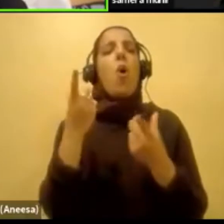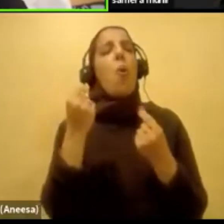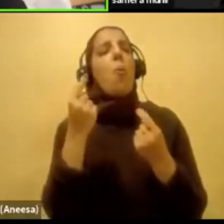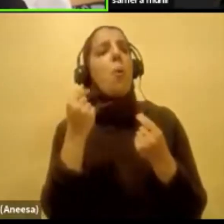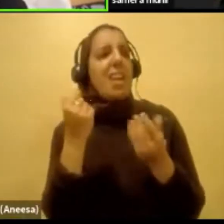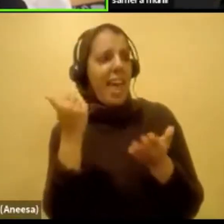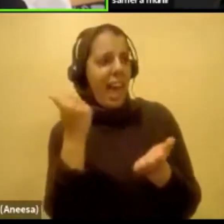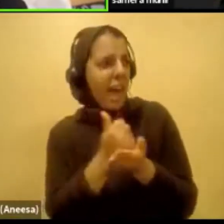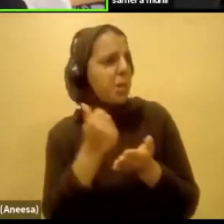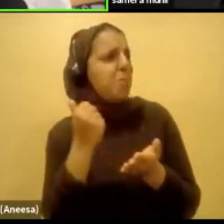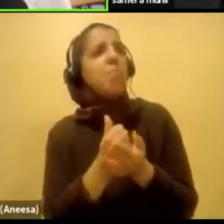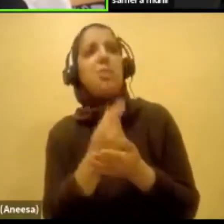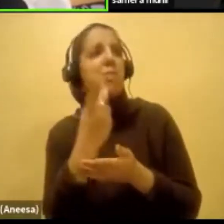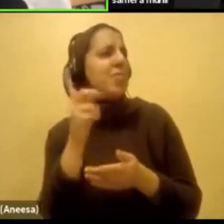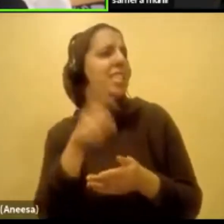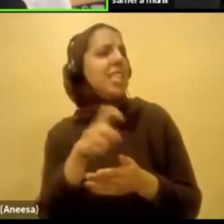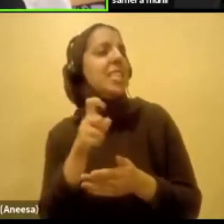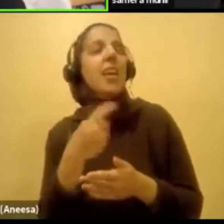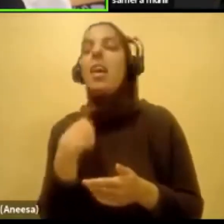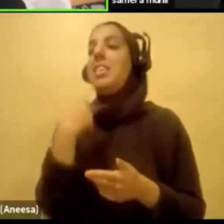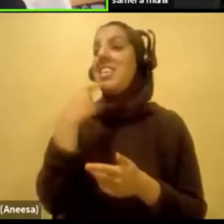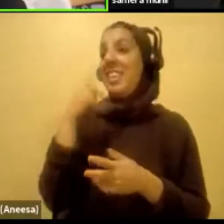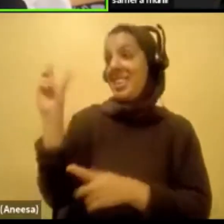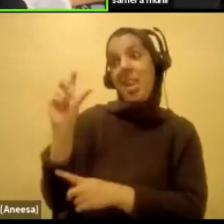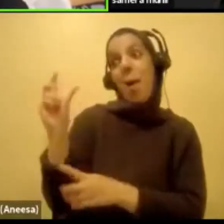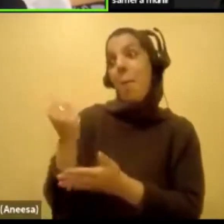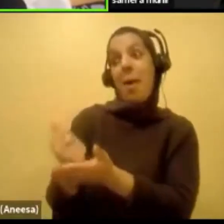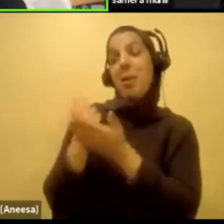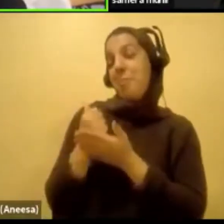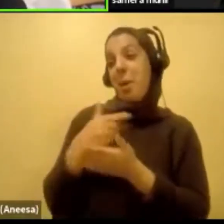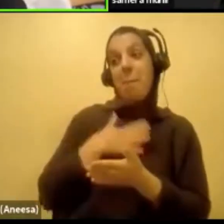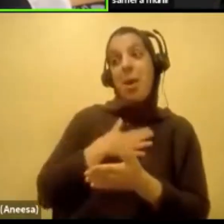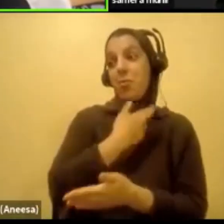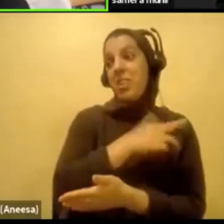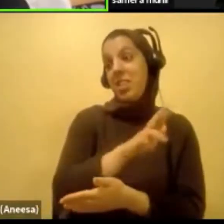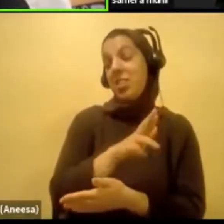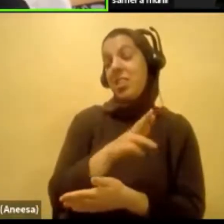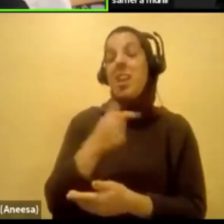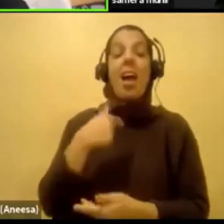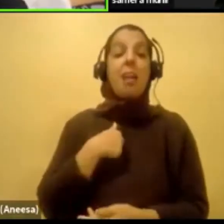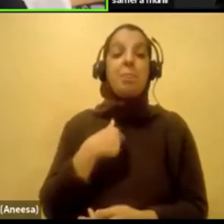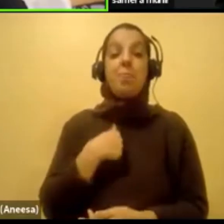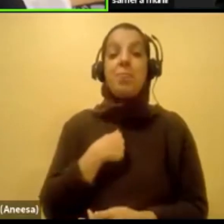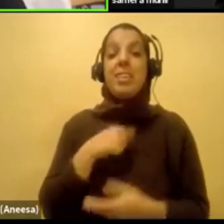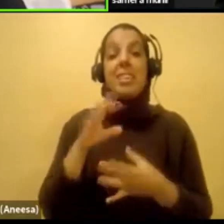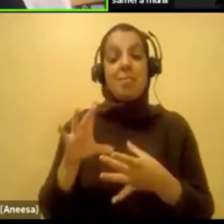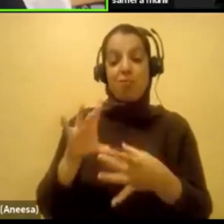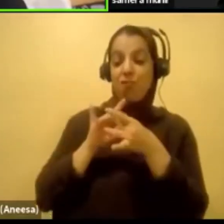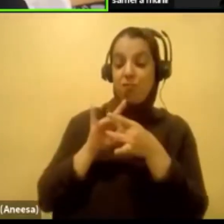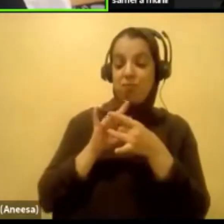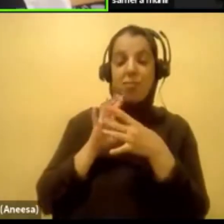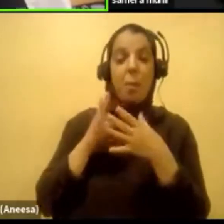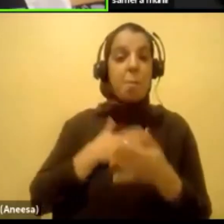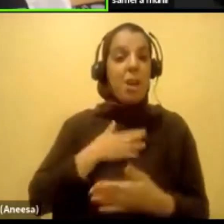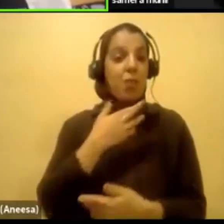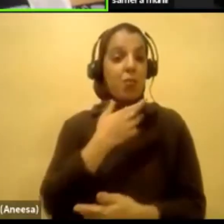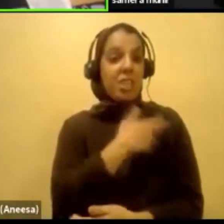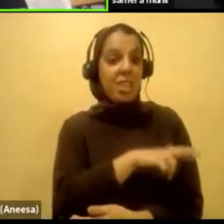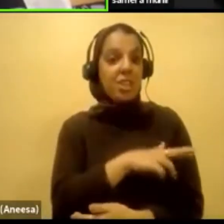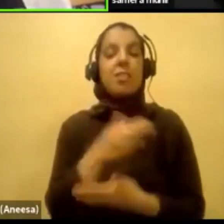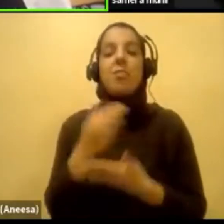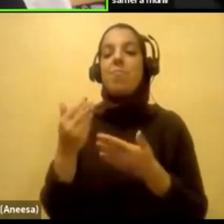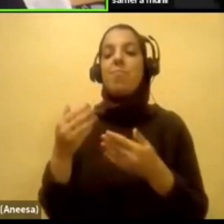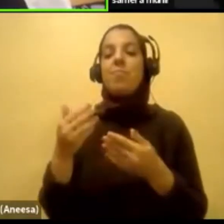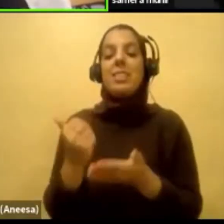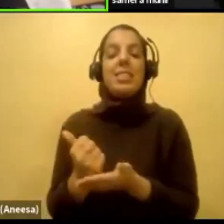and accept your disability? And I said, Islam, my religion. I am so connected to my religion. And it gives me peace. It